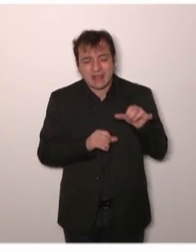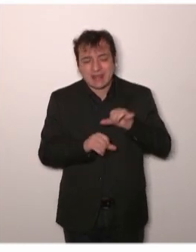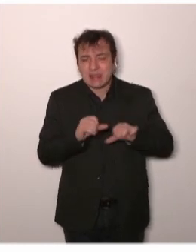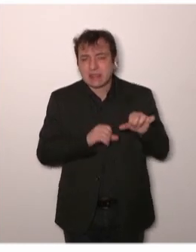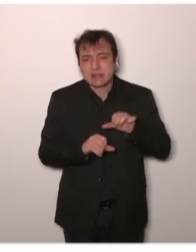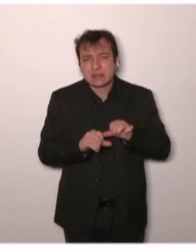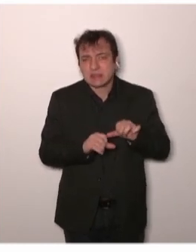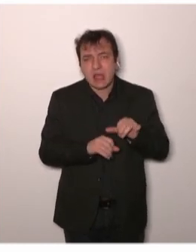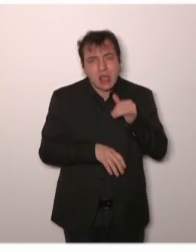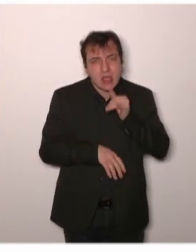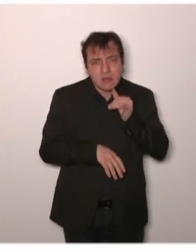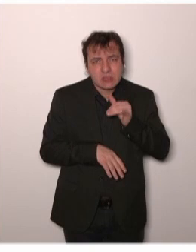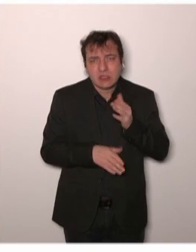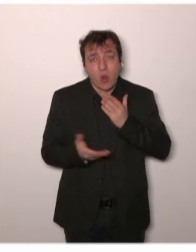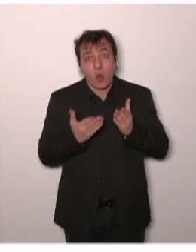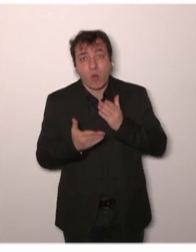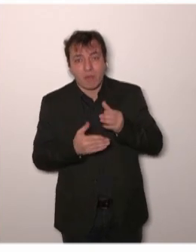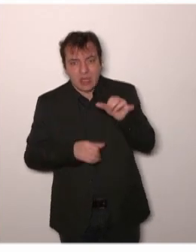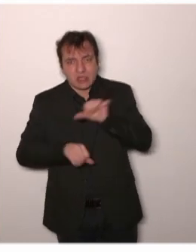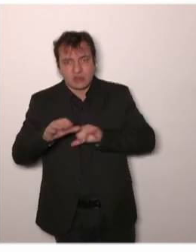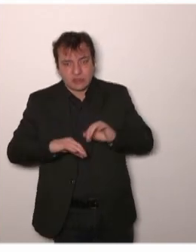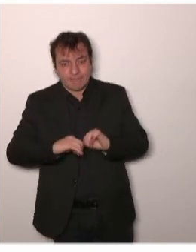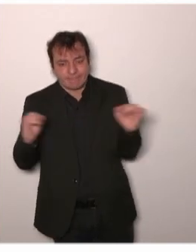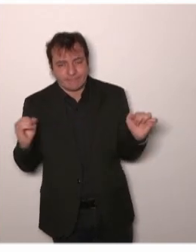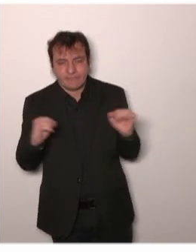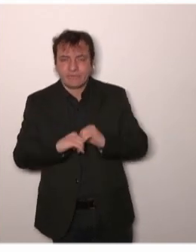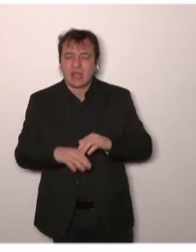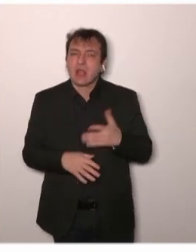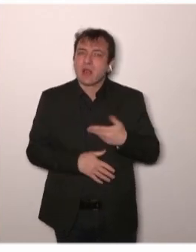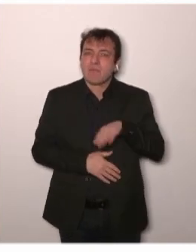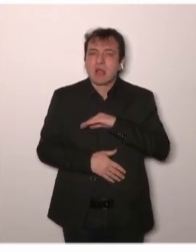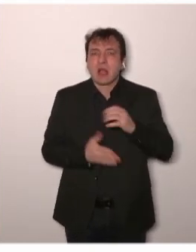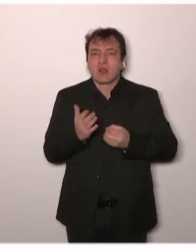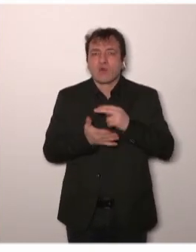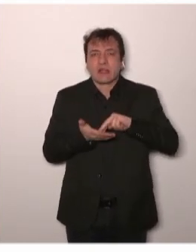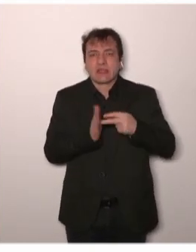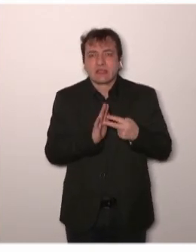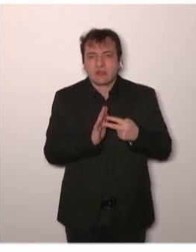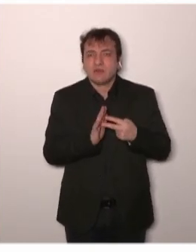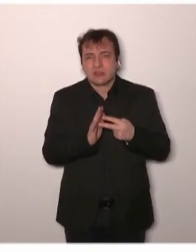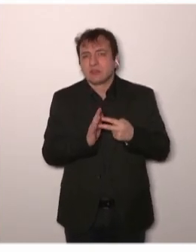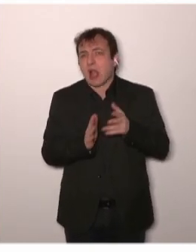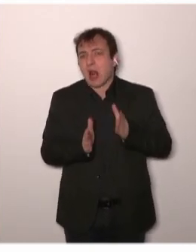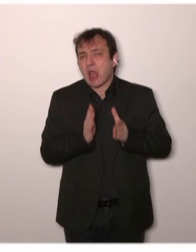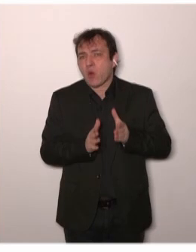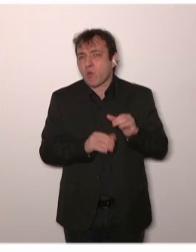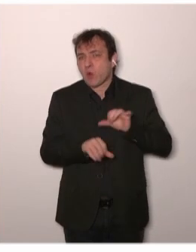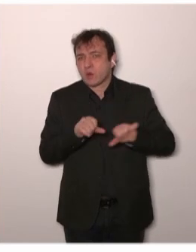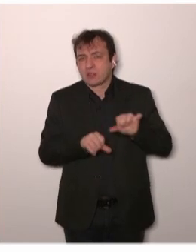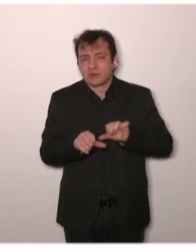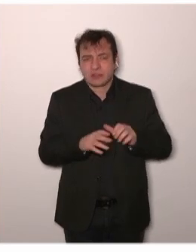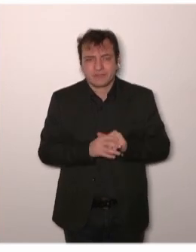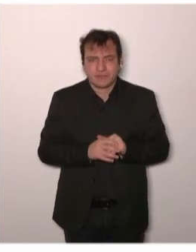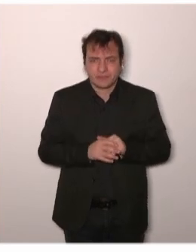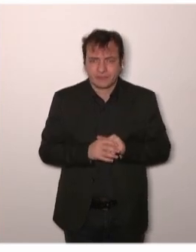cancer, so using new technology, robot laparoscopy, and actually, a little bit spontaneously, because it's